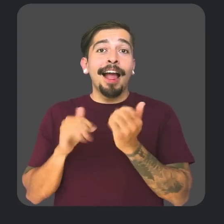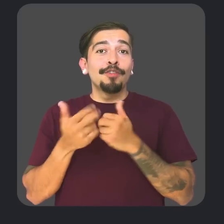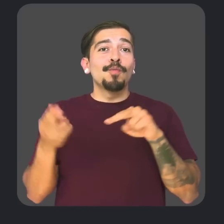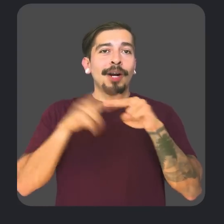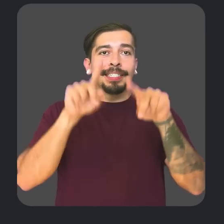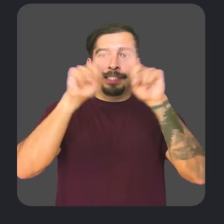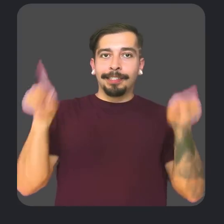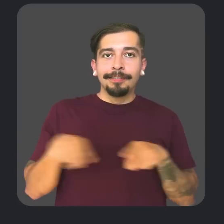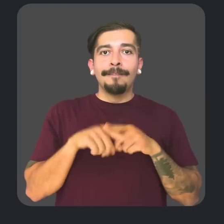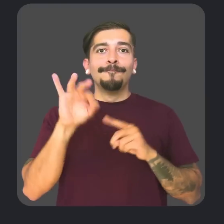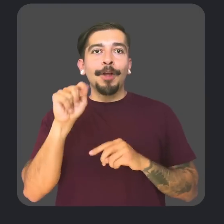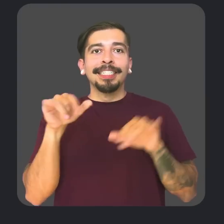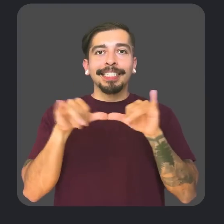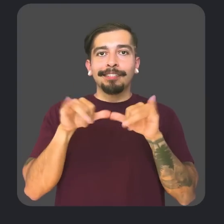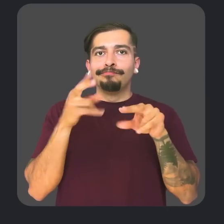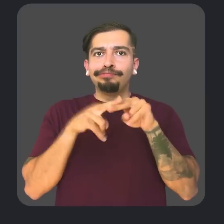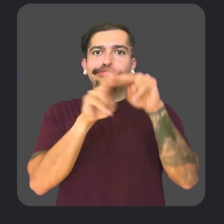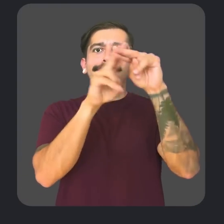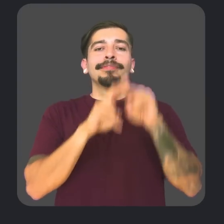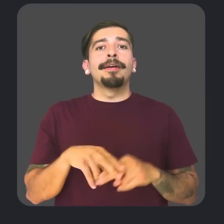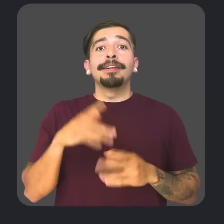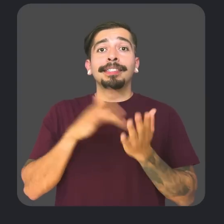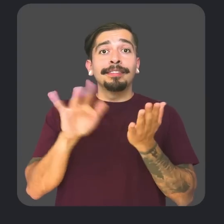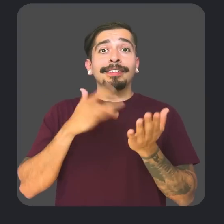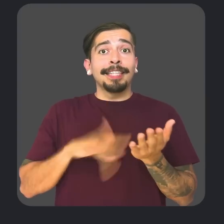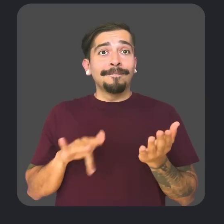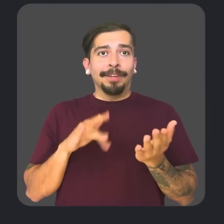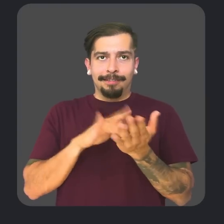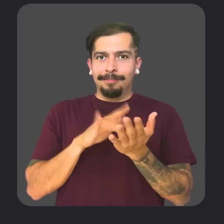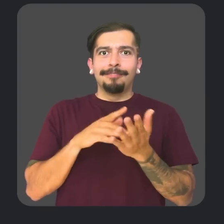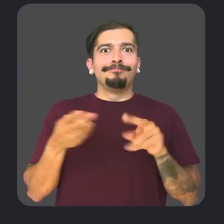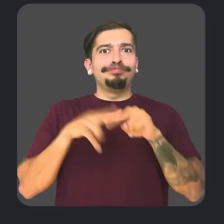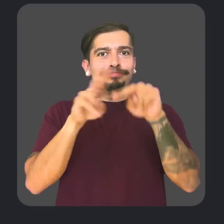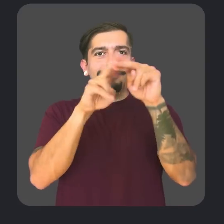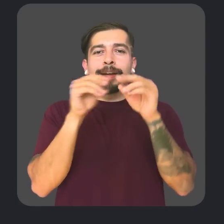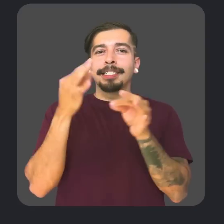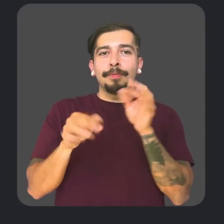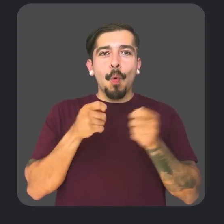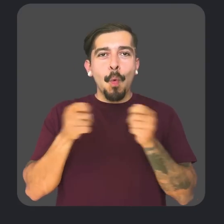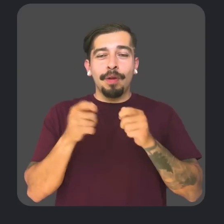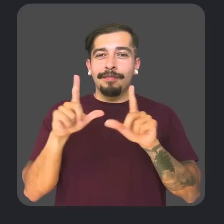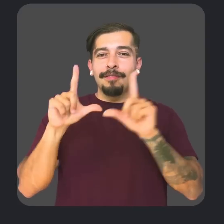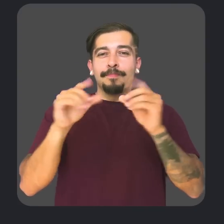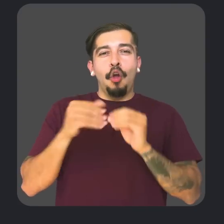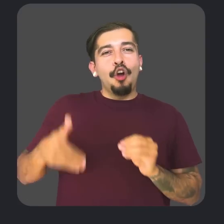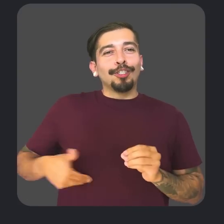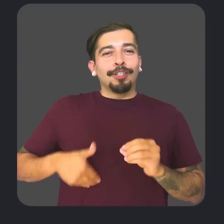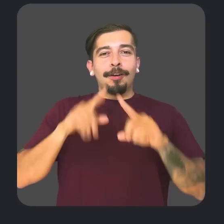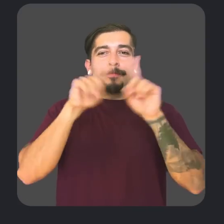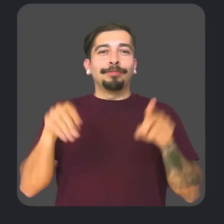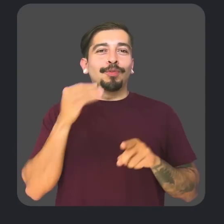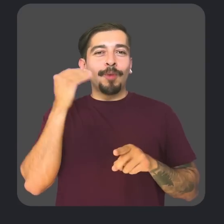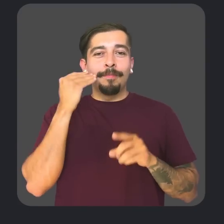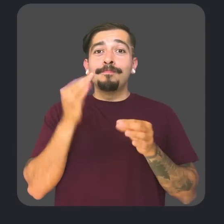by increasing the display and font size, boosting touch sensitivity, and simplifying controls. SimpleView also provides a more intuitive